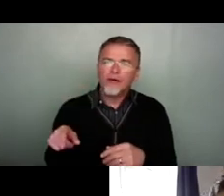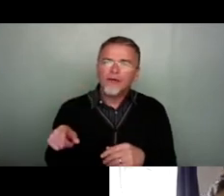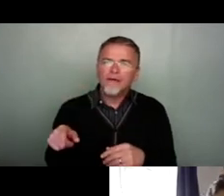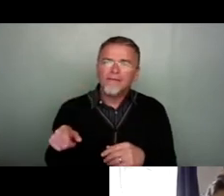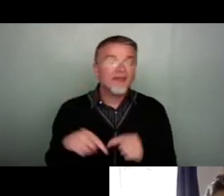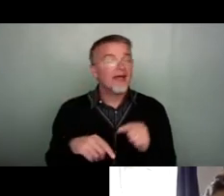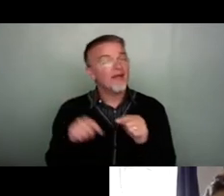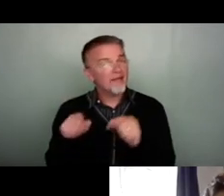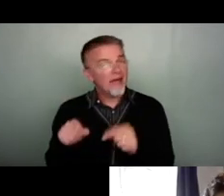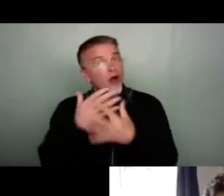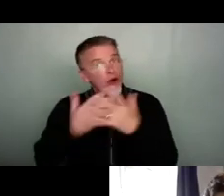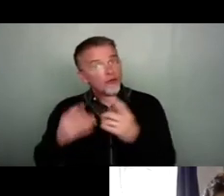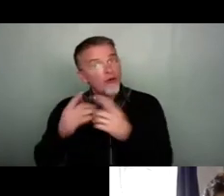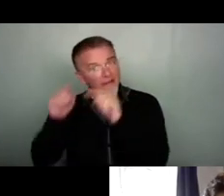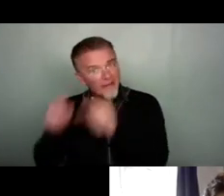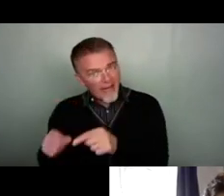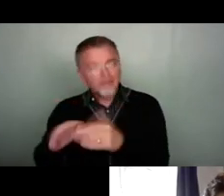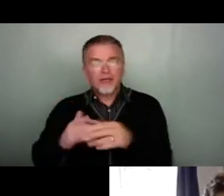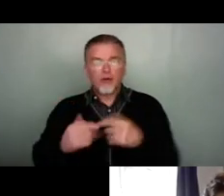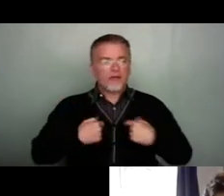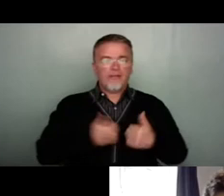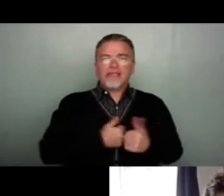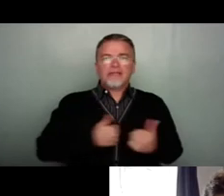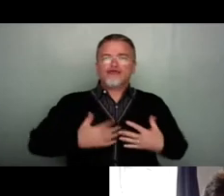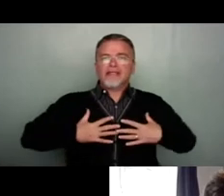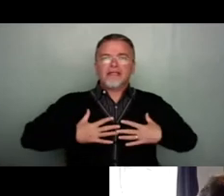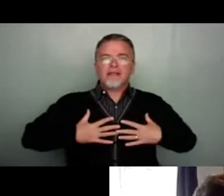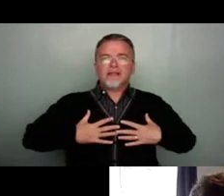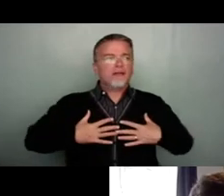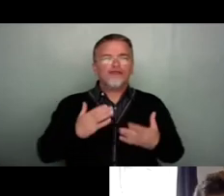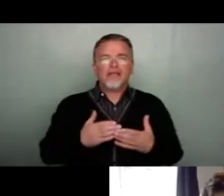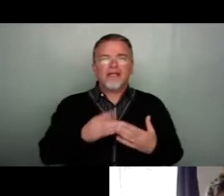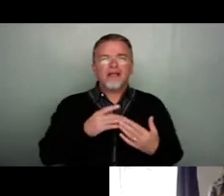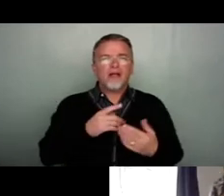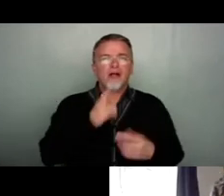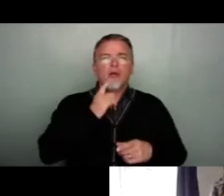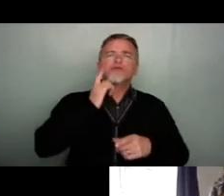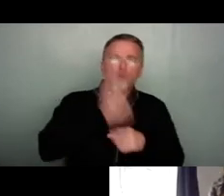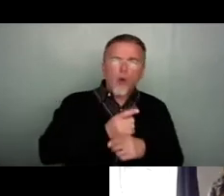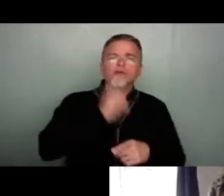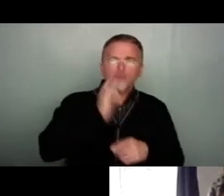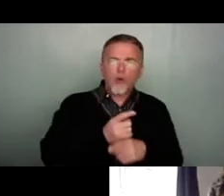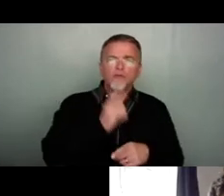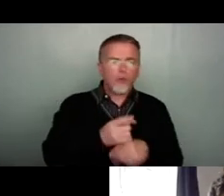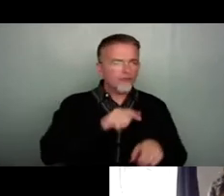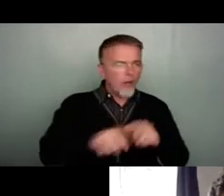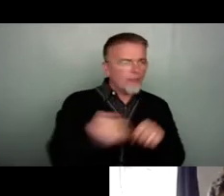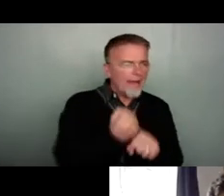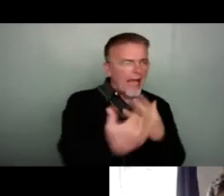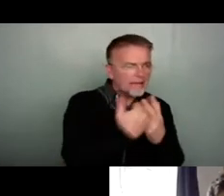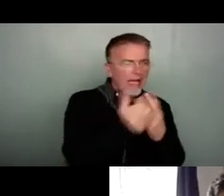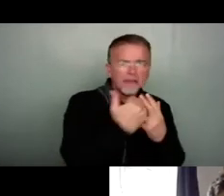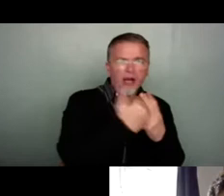that is because we as an industry didn't. We really talked the talk of trying to make things more accessible without